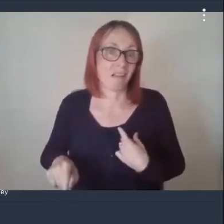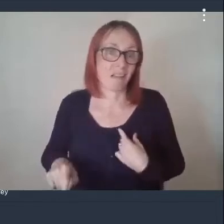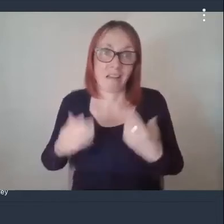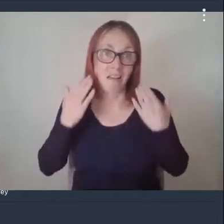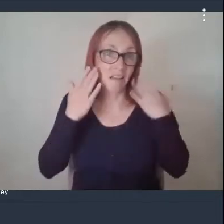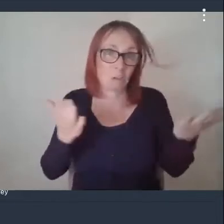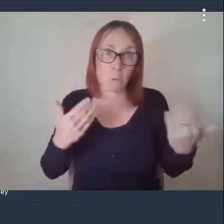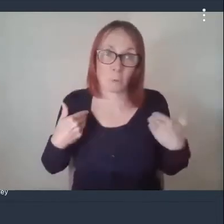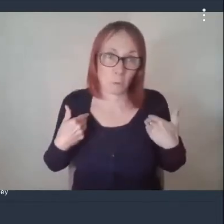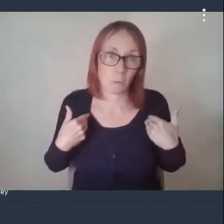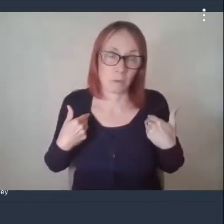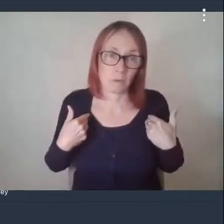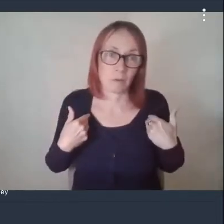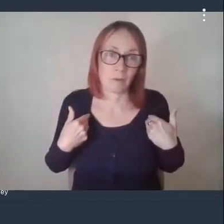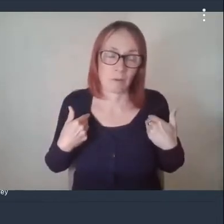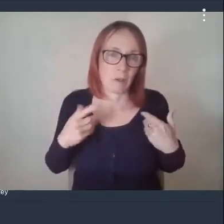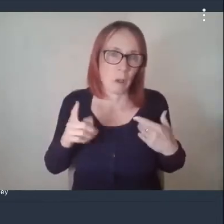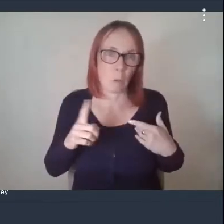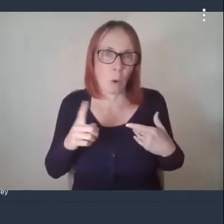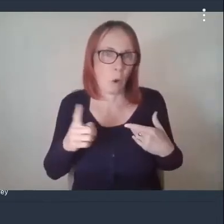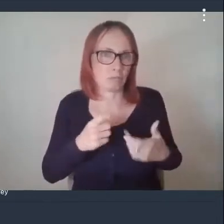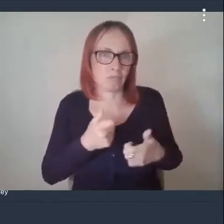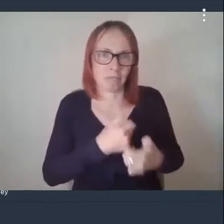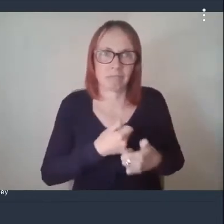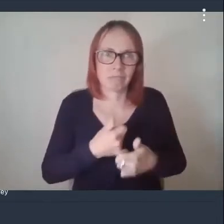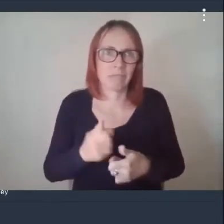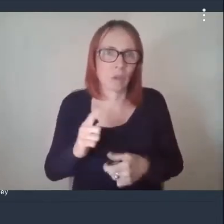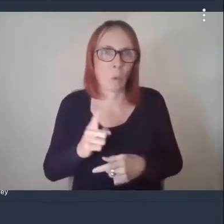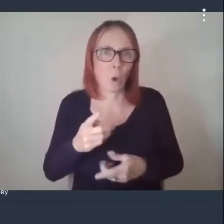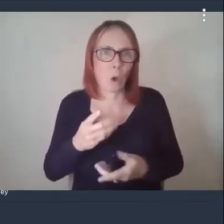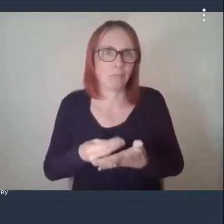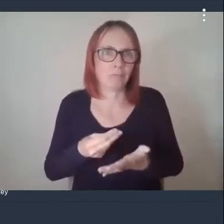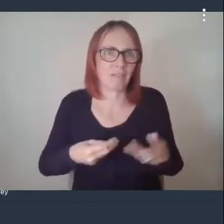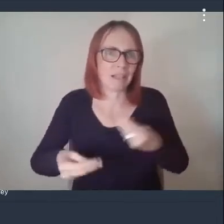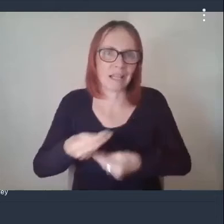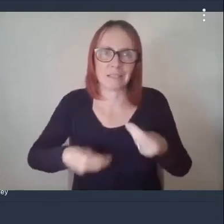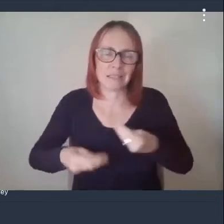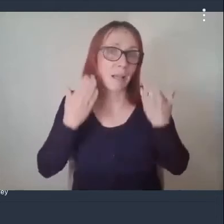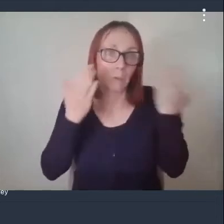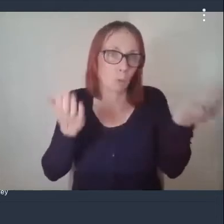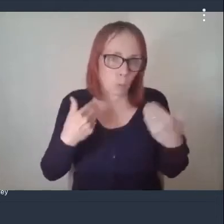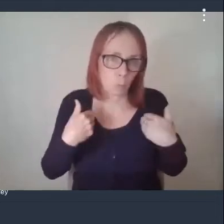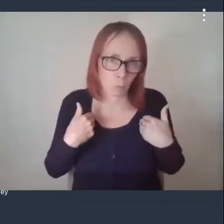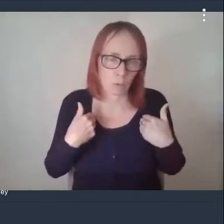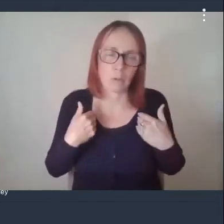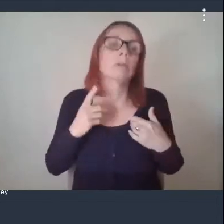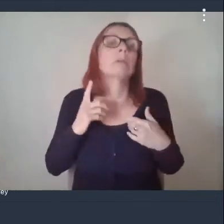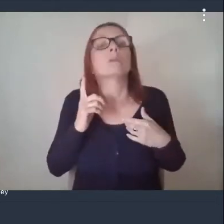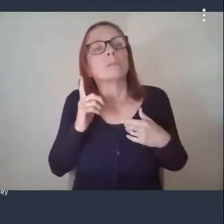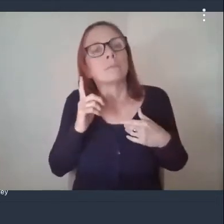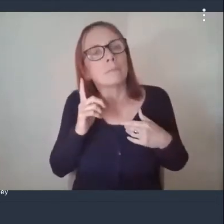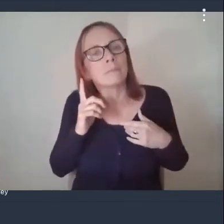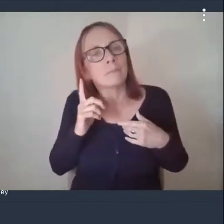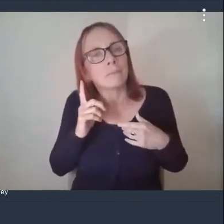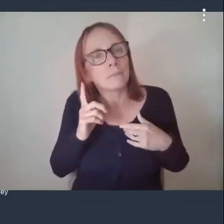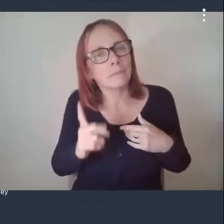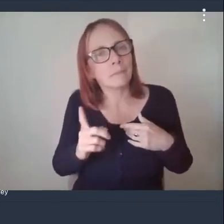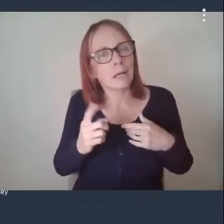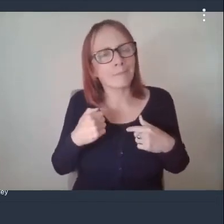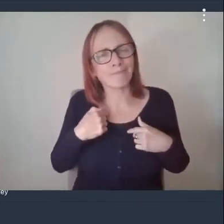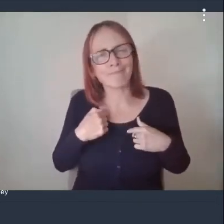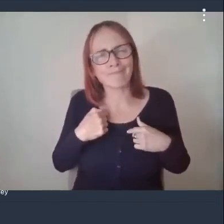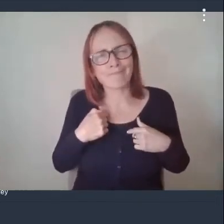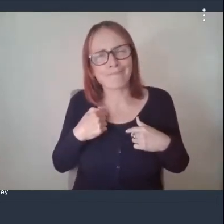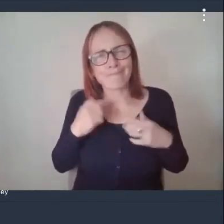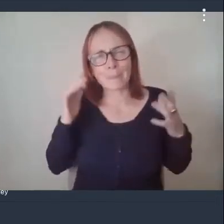or financial support um i don't know um it does for me slightly though